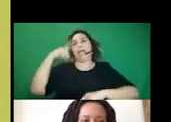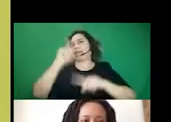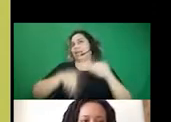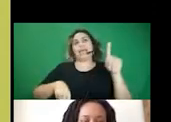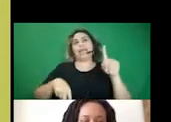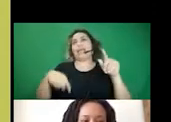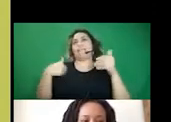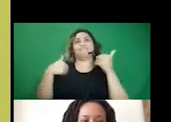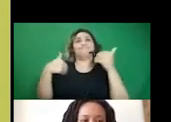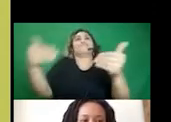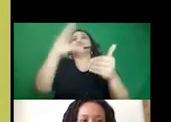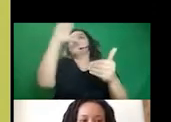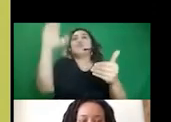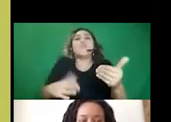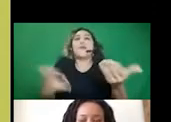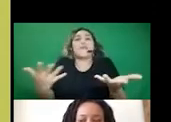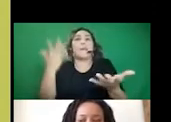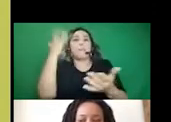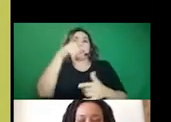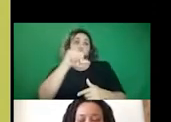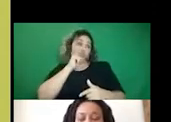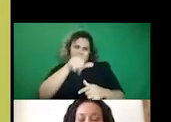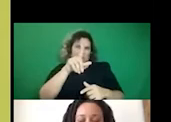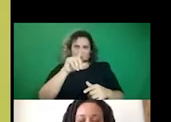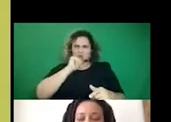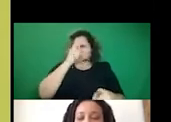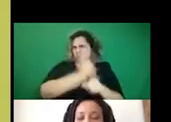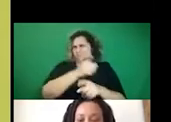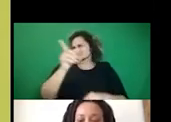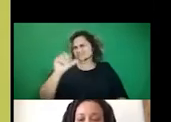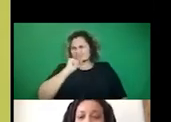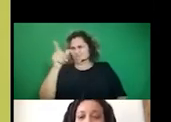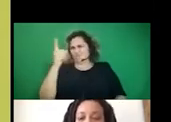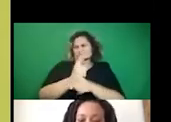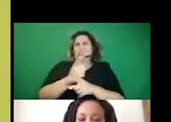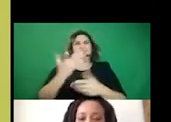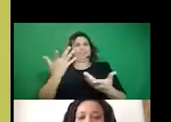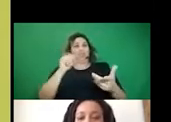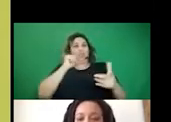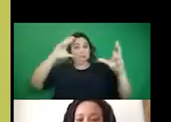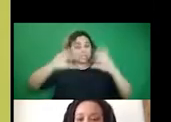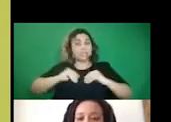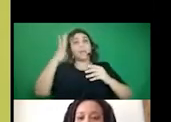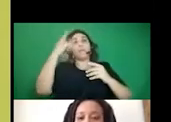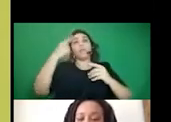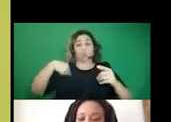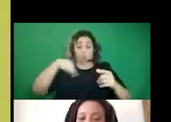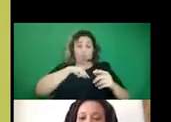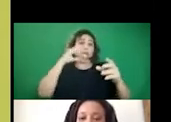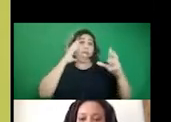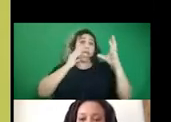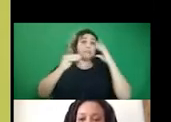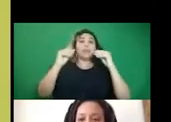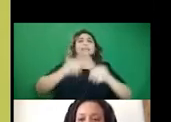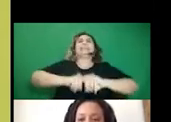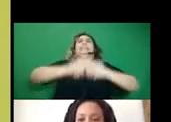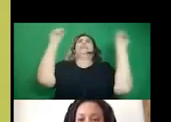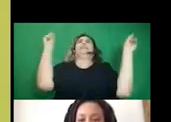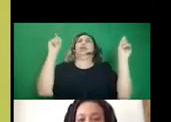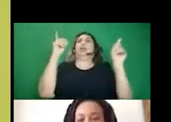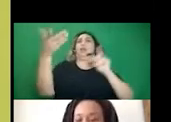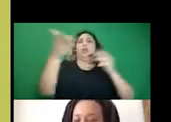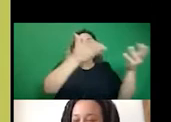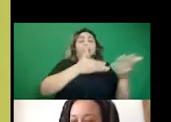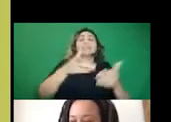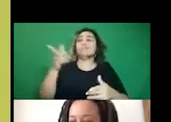anywhere with it. If it's like people coming from completely different realities. So I don't know. Good,